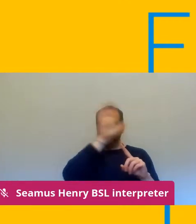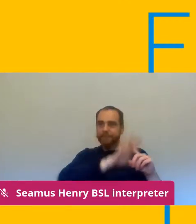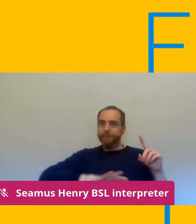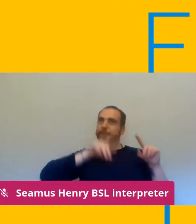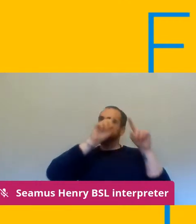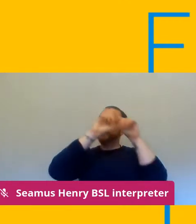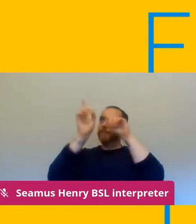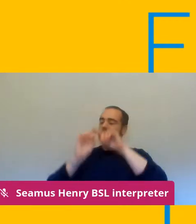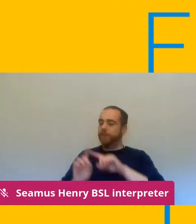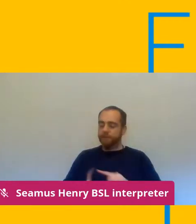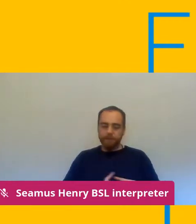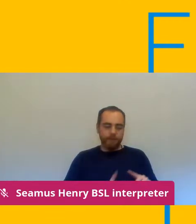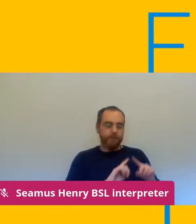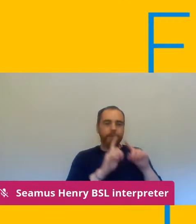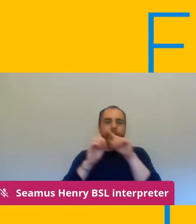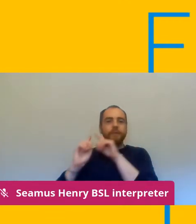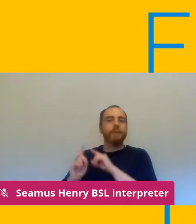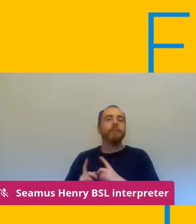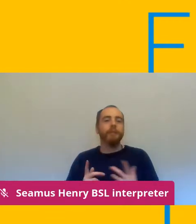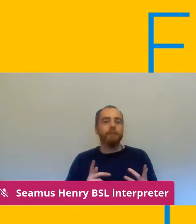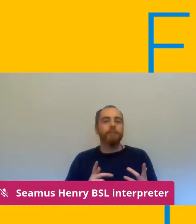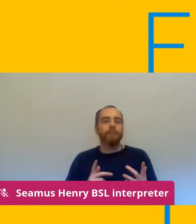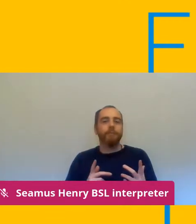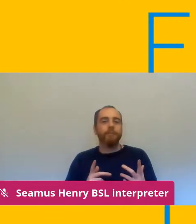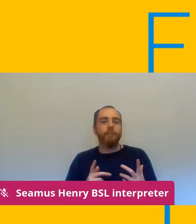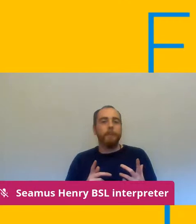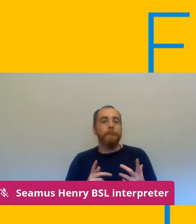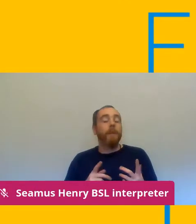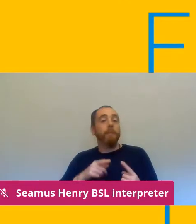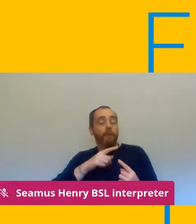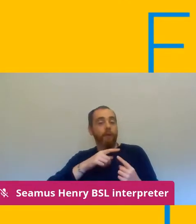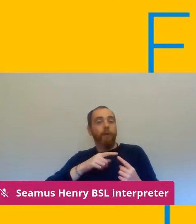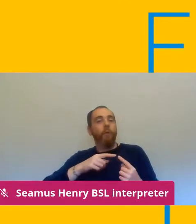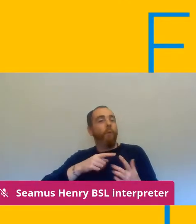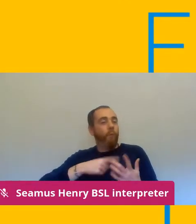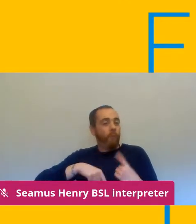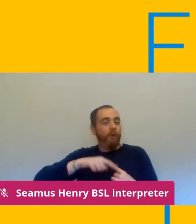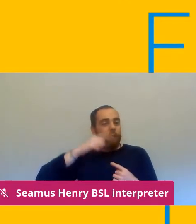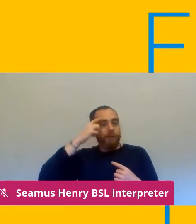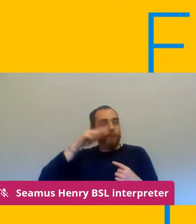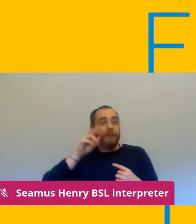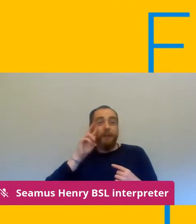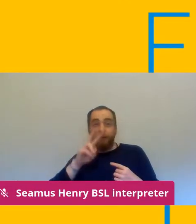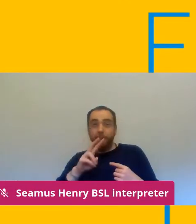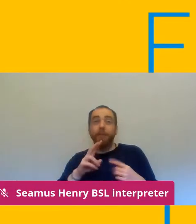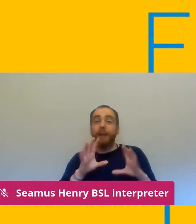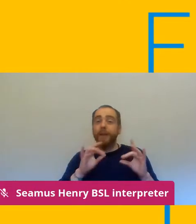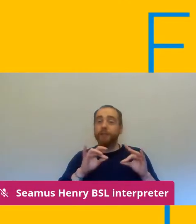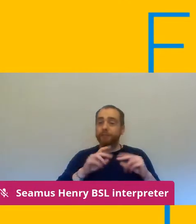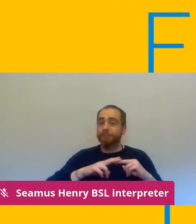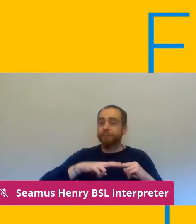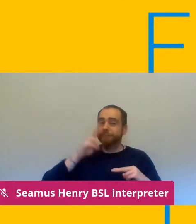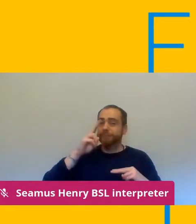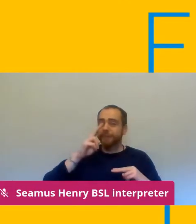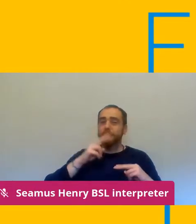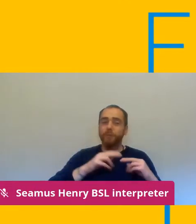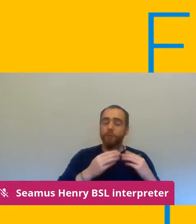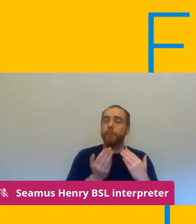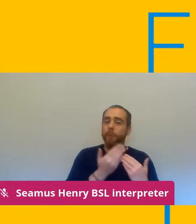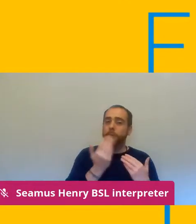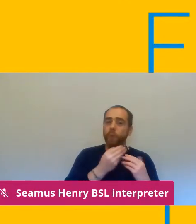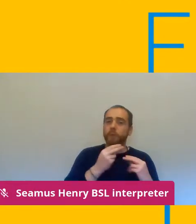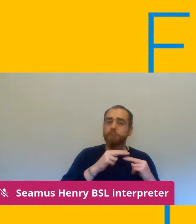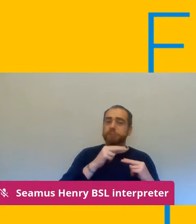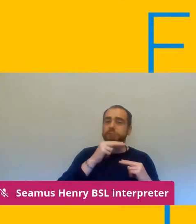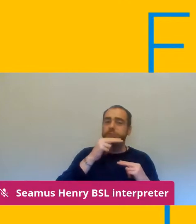that um the direction of travel for everybody is in the wrong direction around rising infection rates outbreaks and and so forth